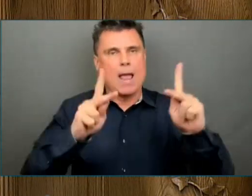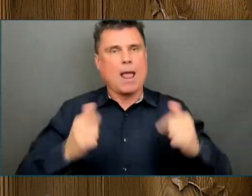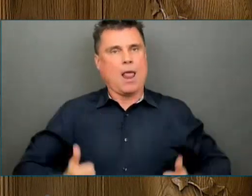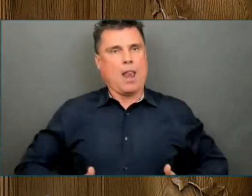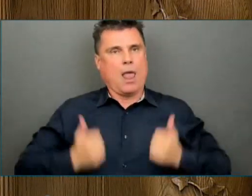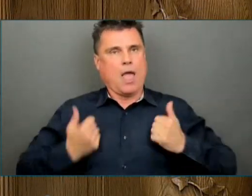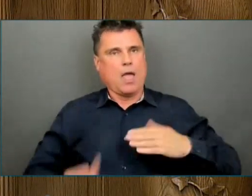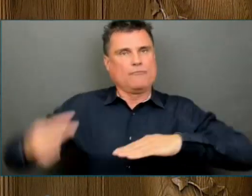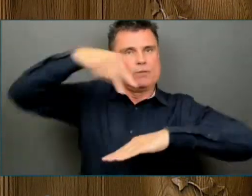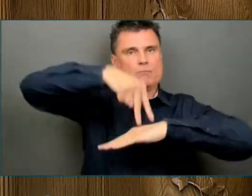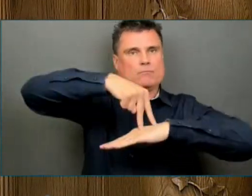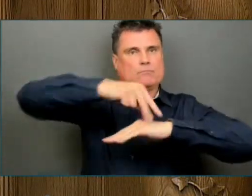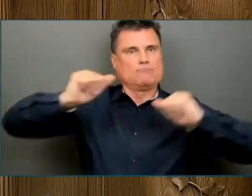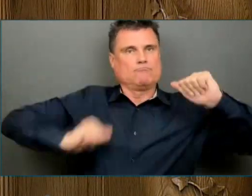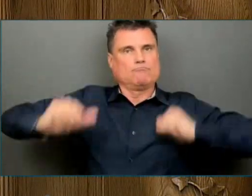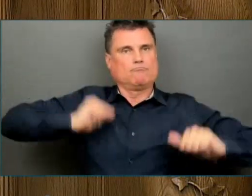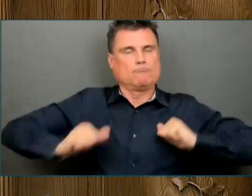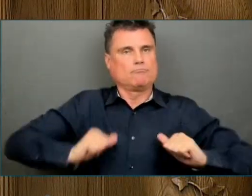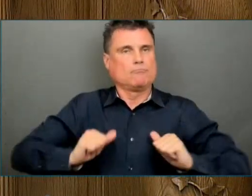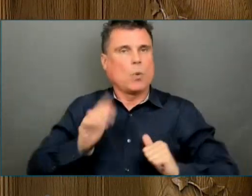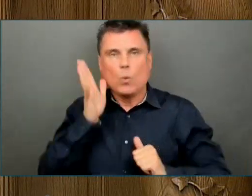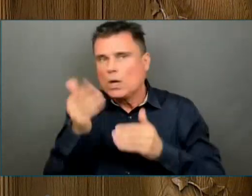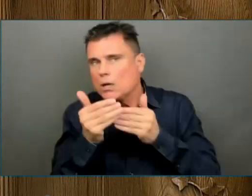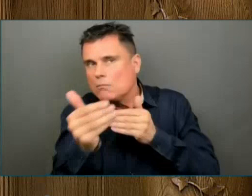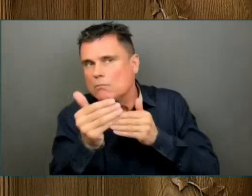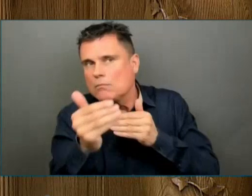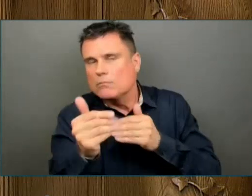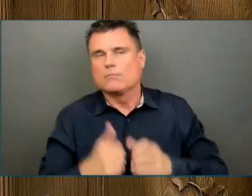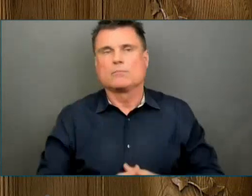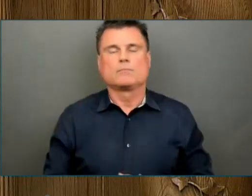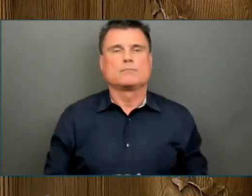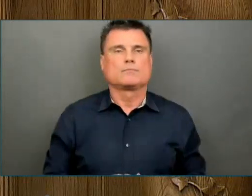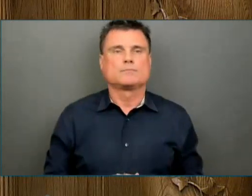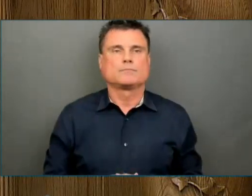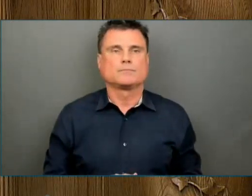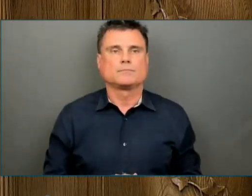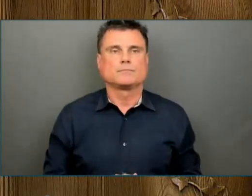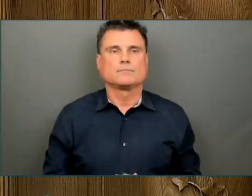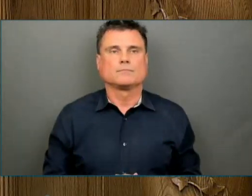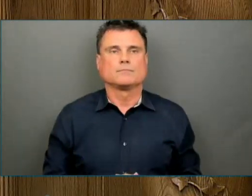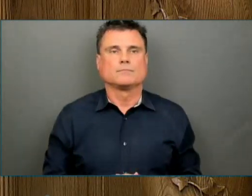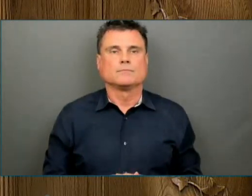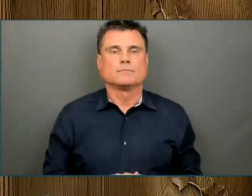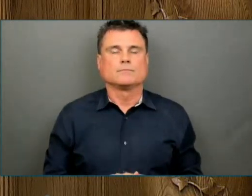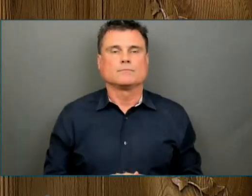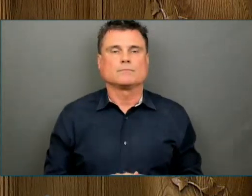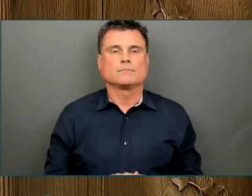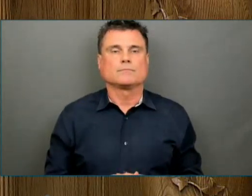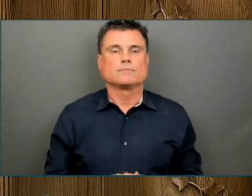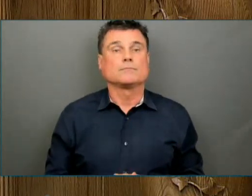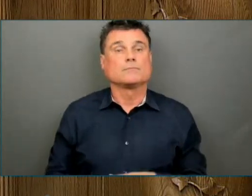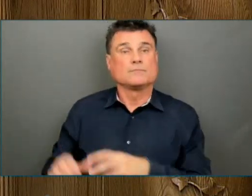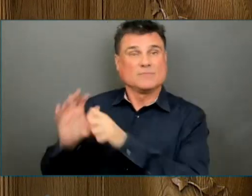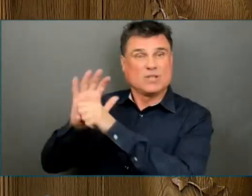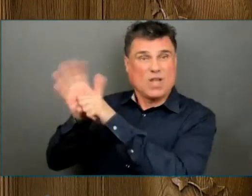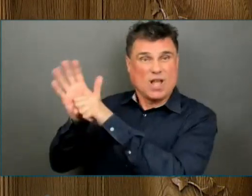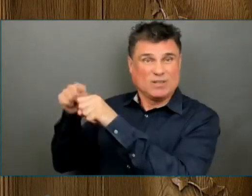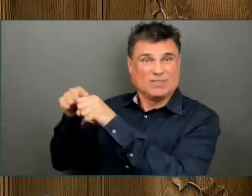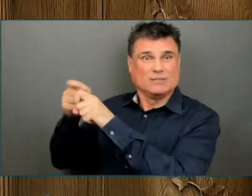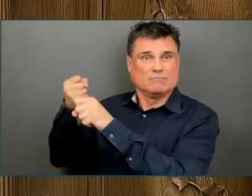While the pandemic has brought out the best in most people, unfortunately, we have also seen it bring out the worst in some.